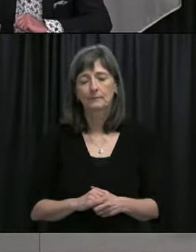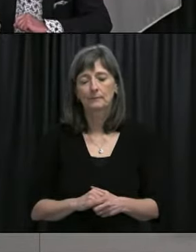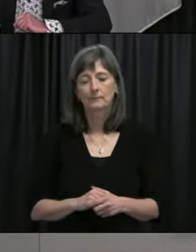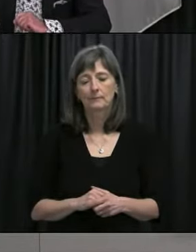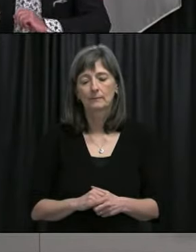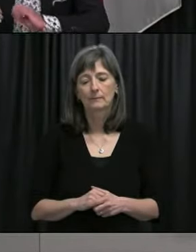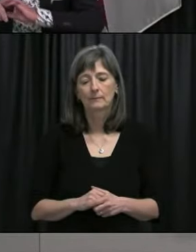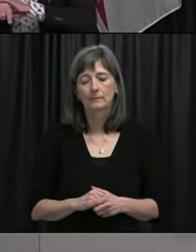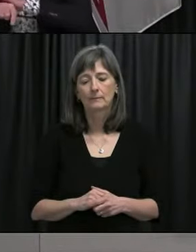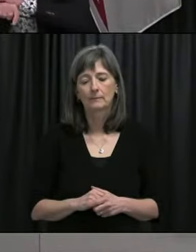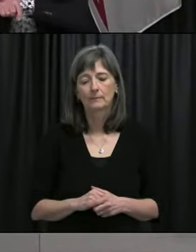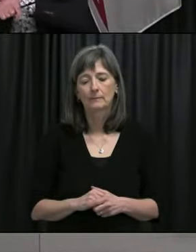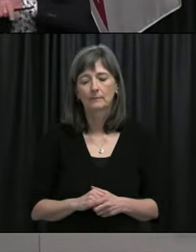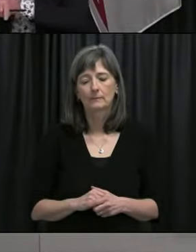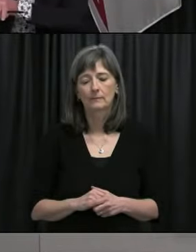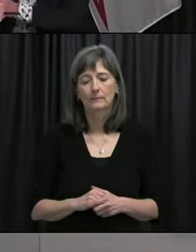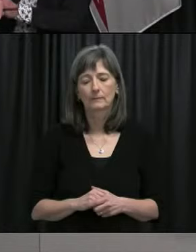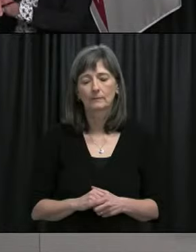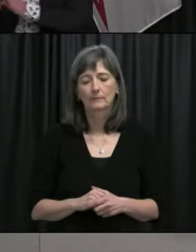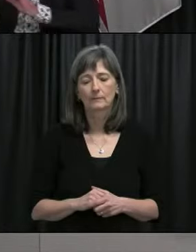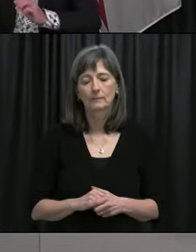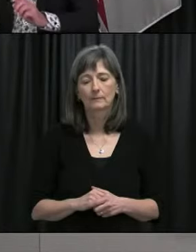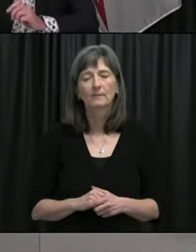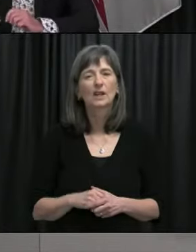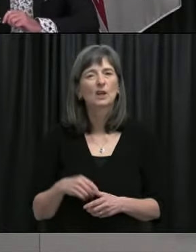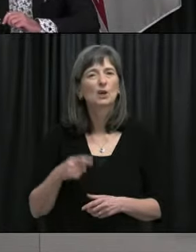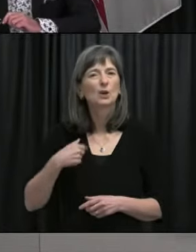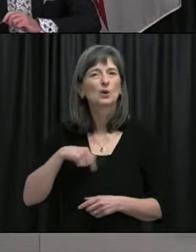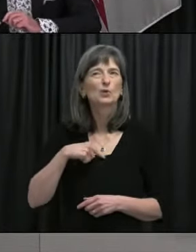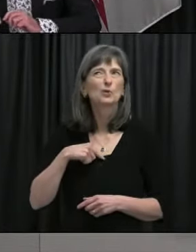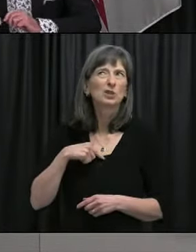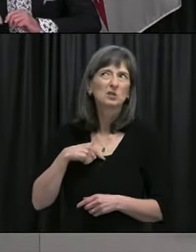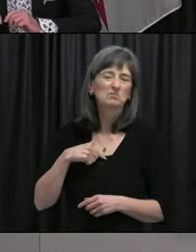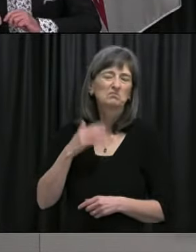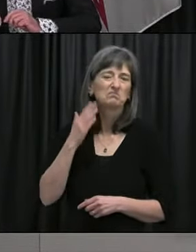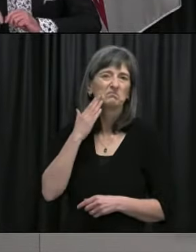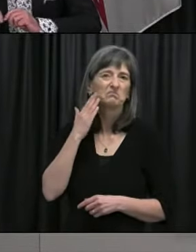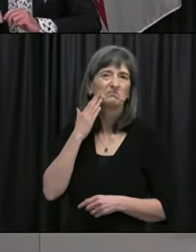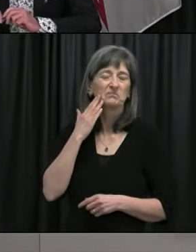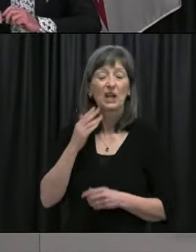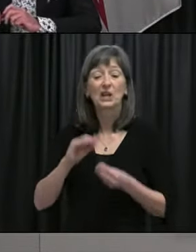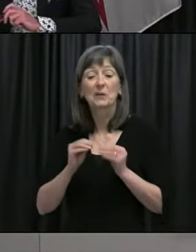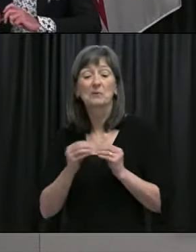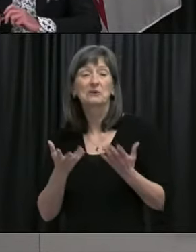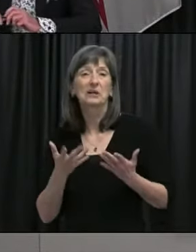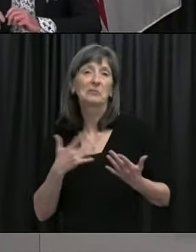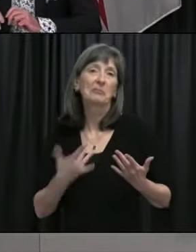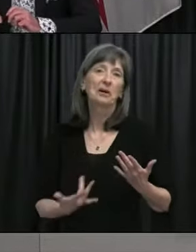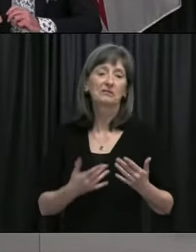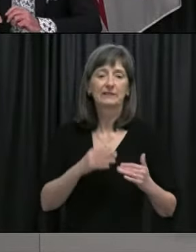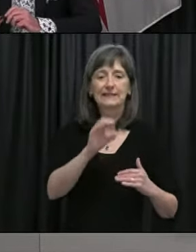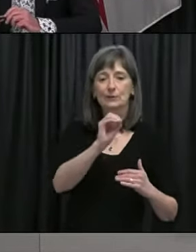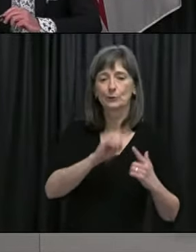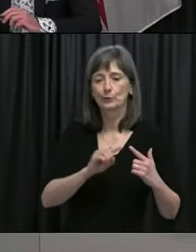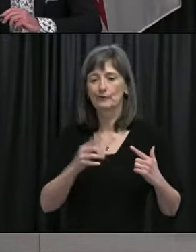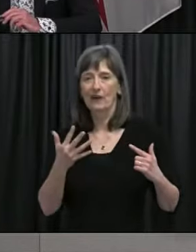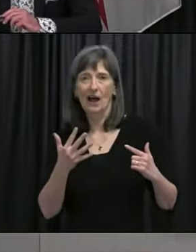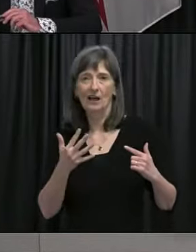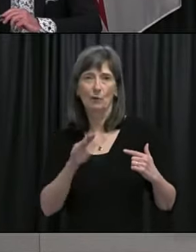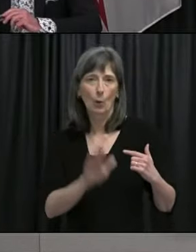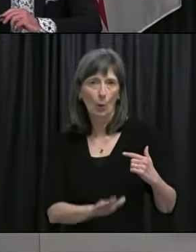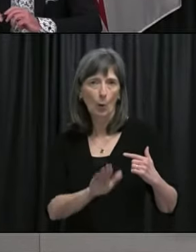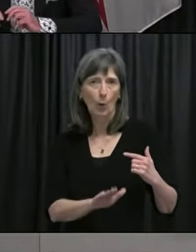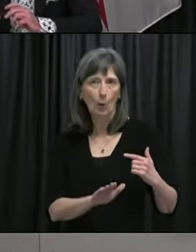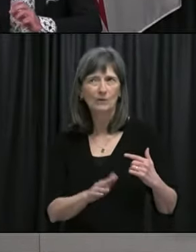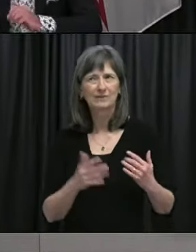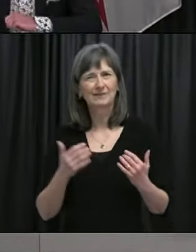you know, we're used to having active case numbers between 0 and 5. What is the story behind